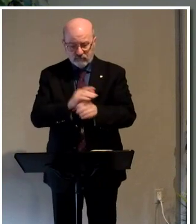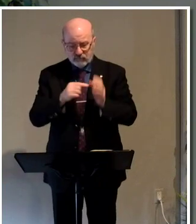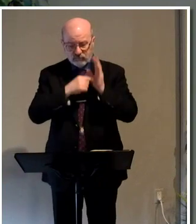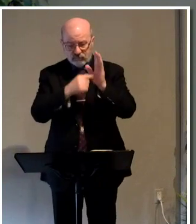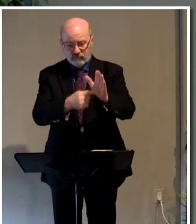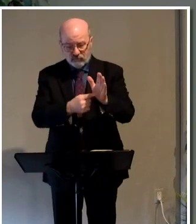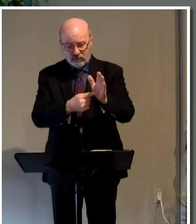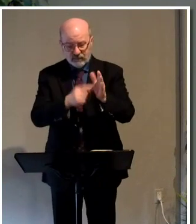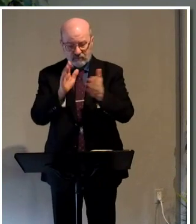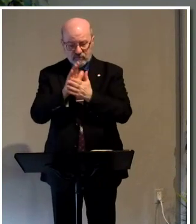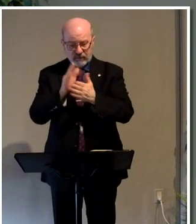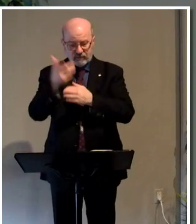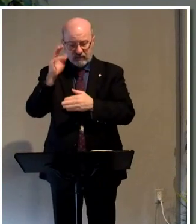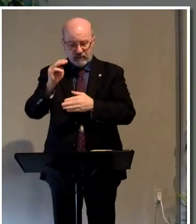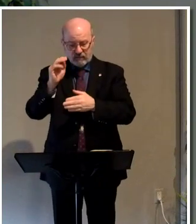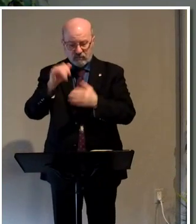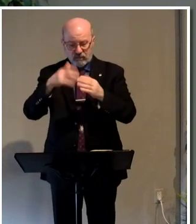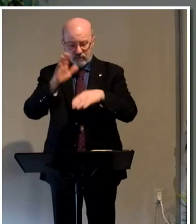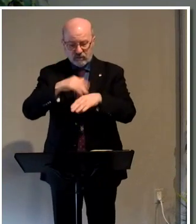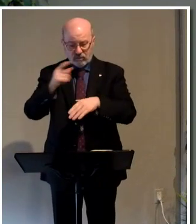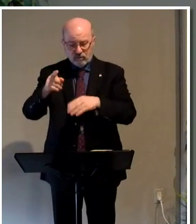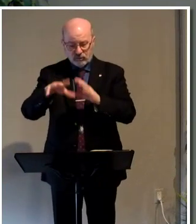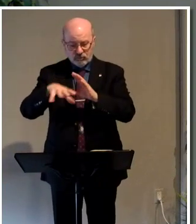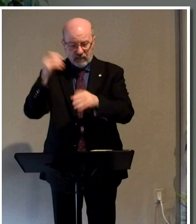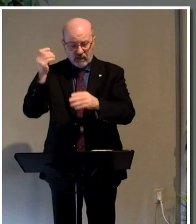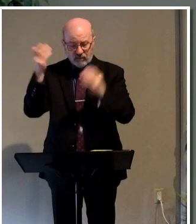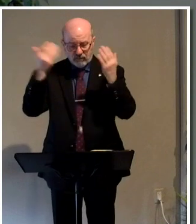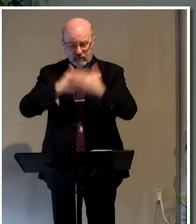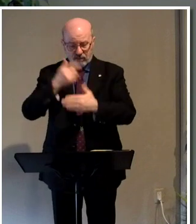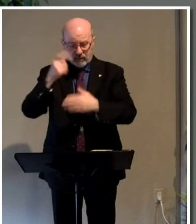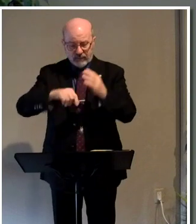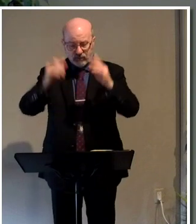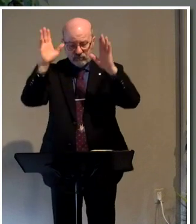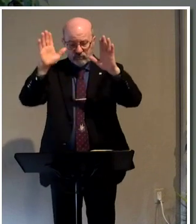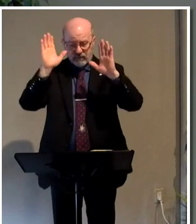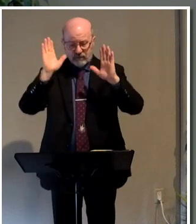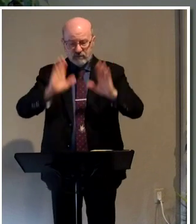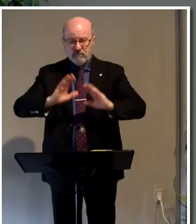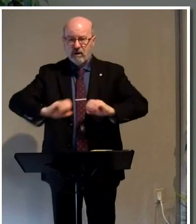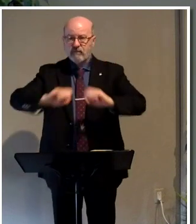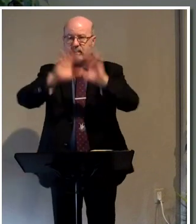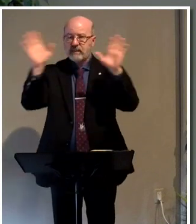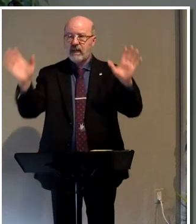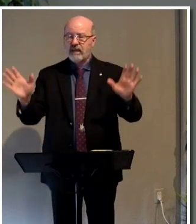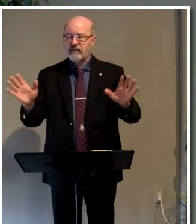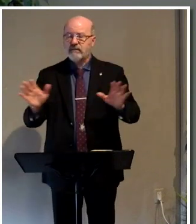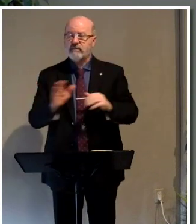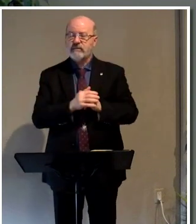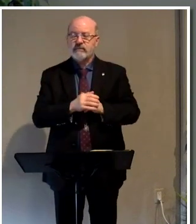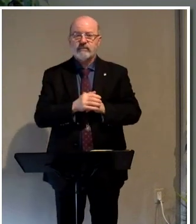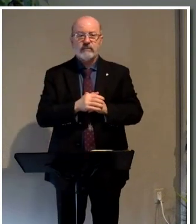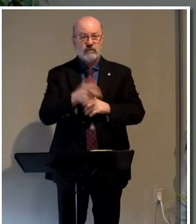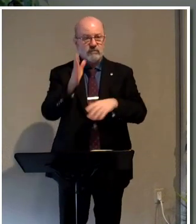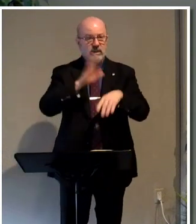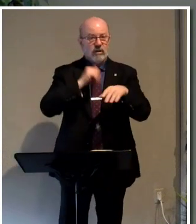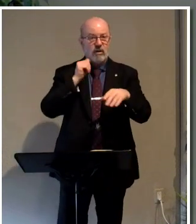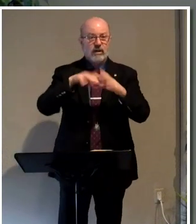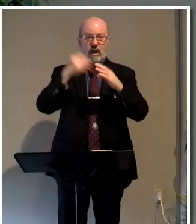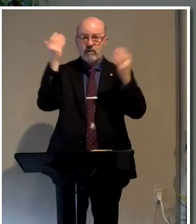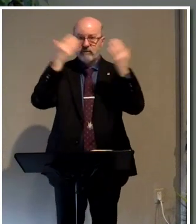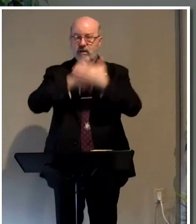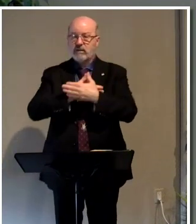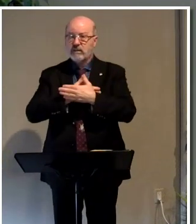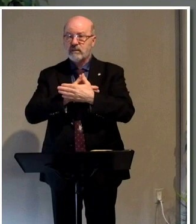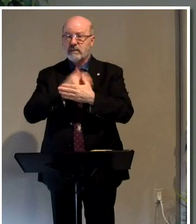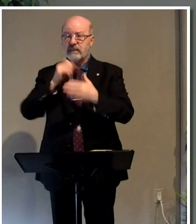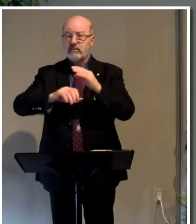forth the praises of him who hath called you out of darkness into his marvelous light. Have you been called out of darkness